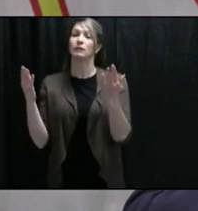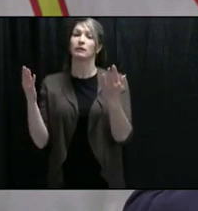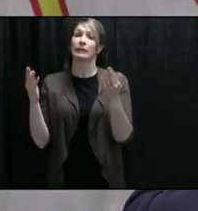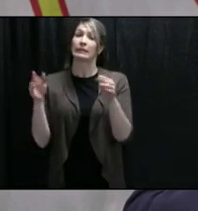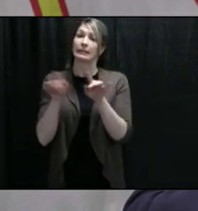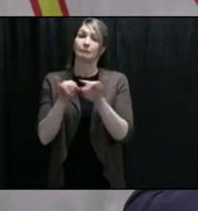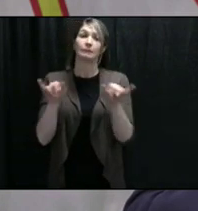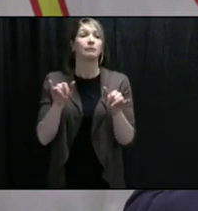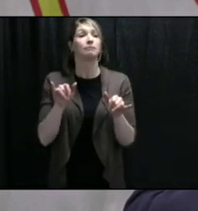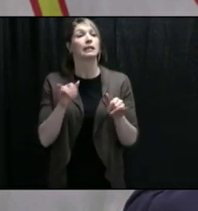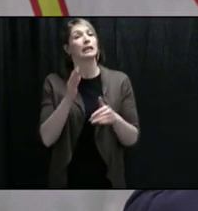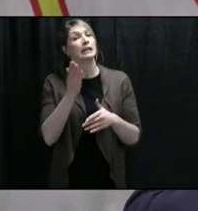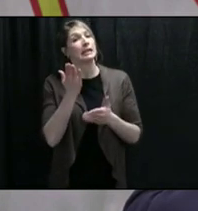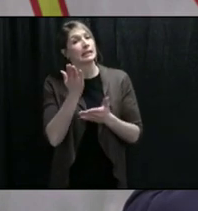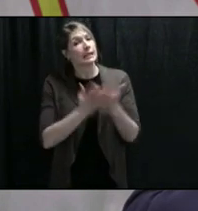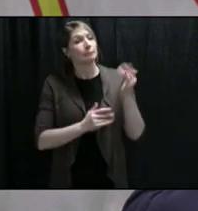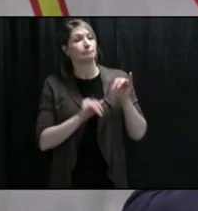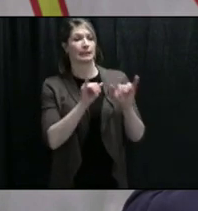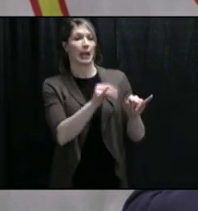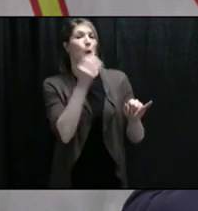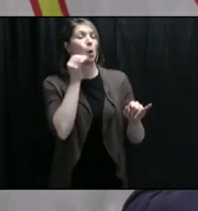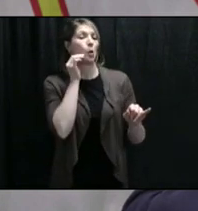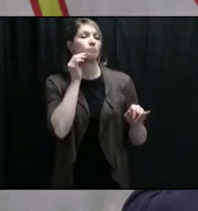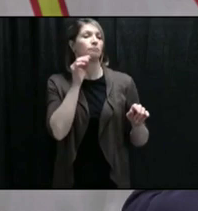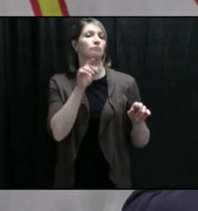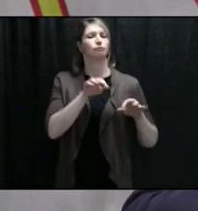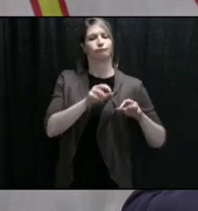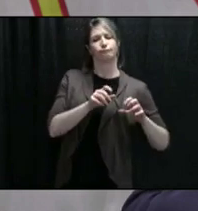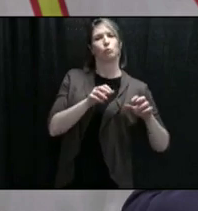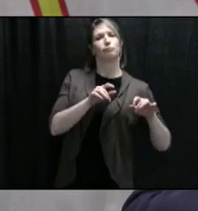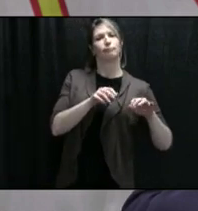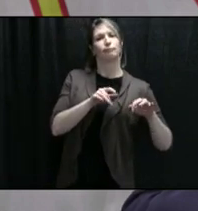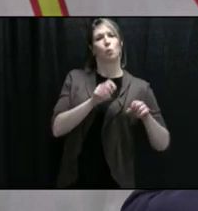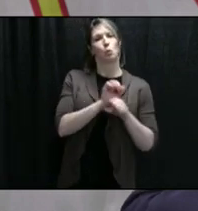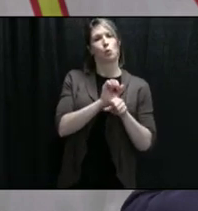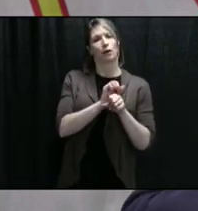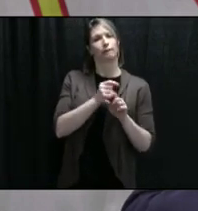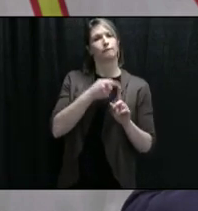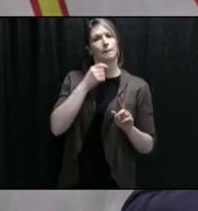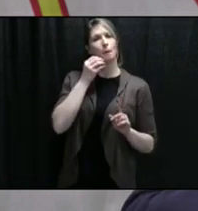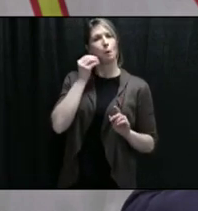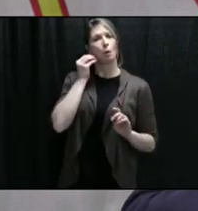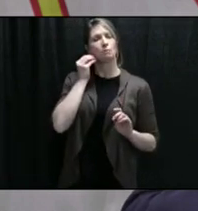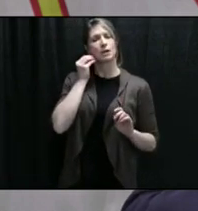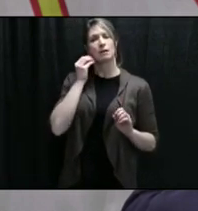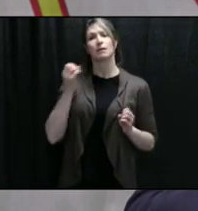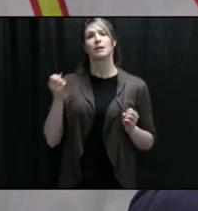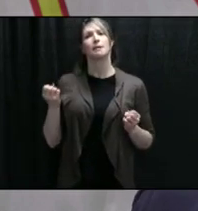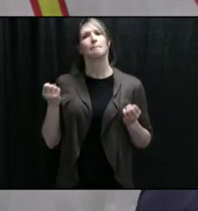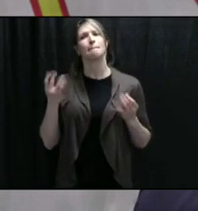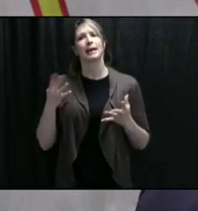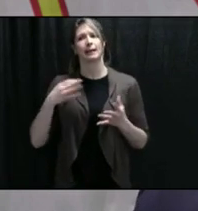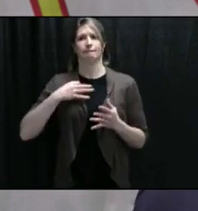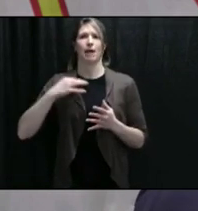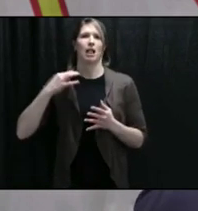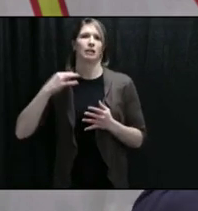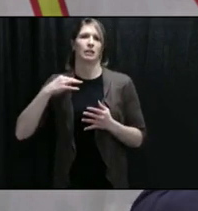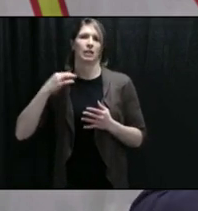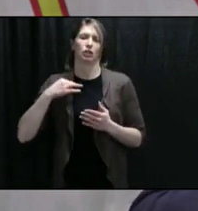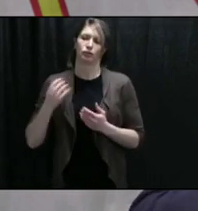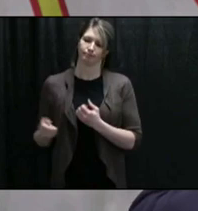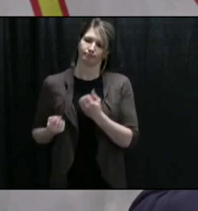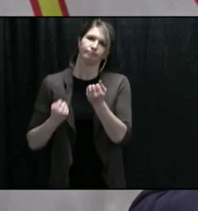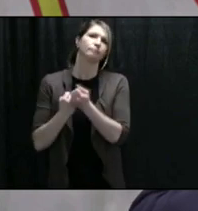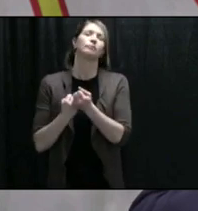whatever we can to support those workers. I can tell you some of the great volunteers that we've had in our communities that have stepped up to